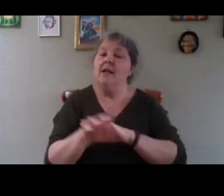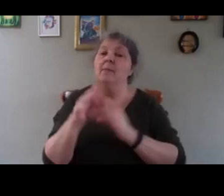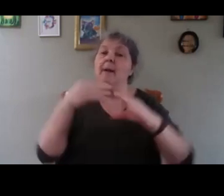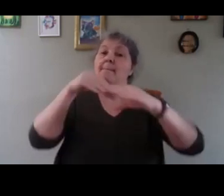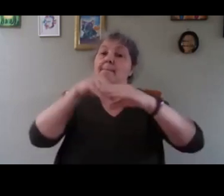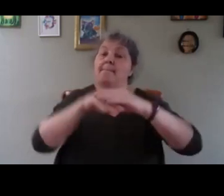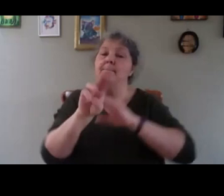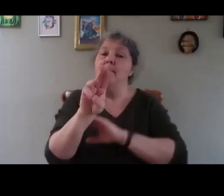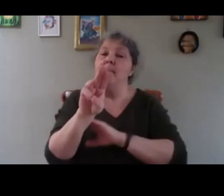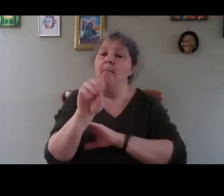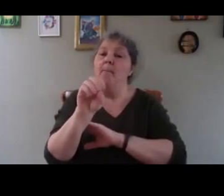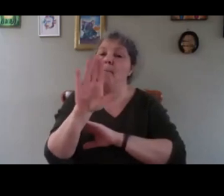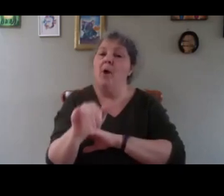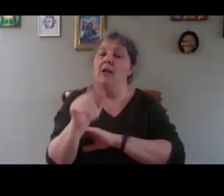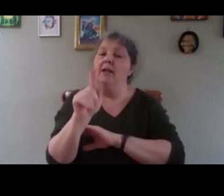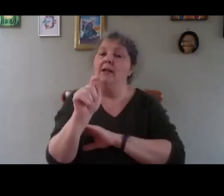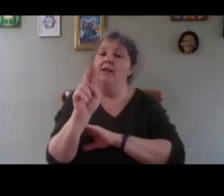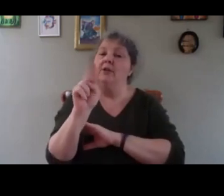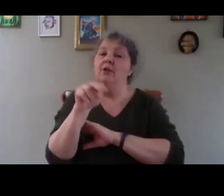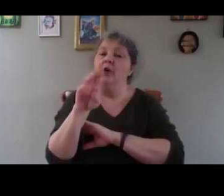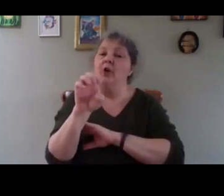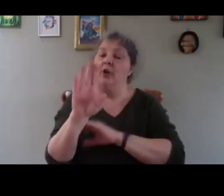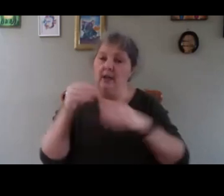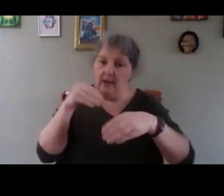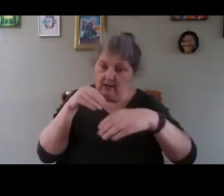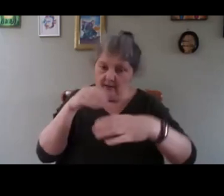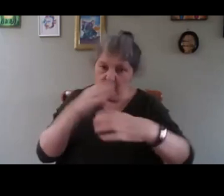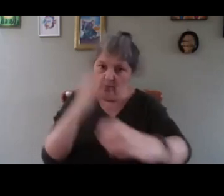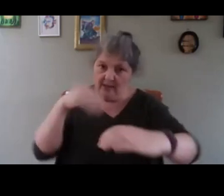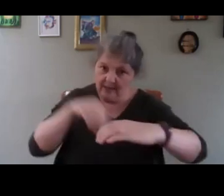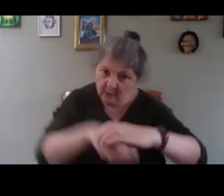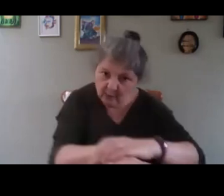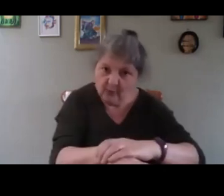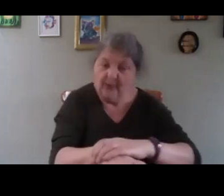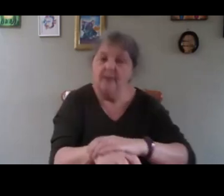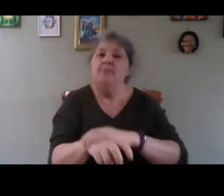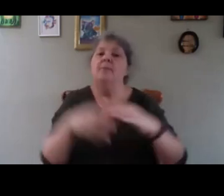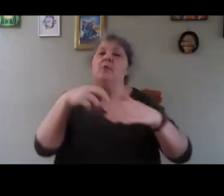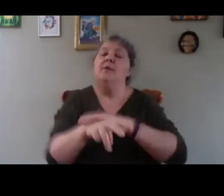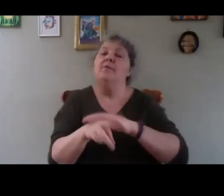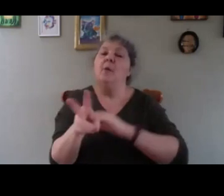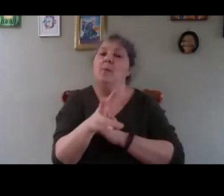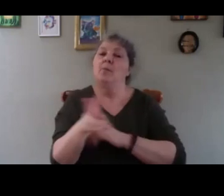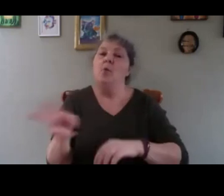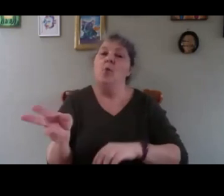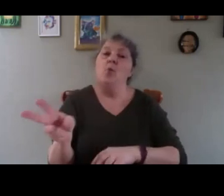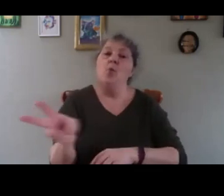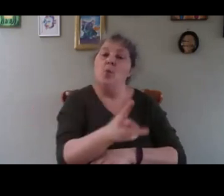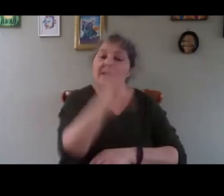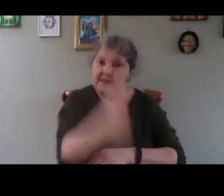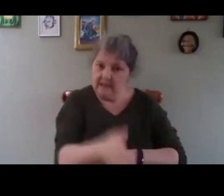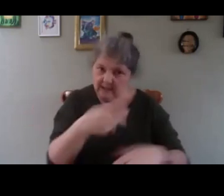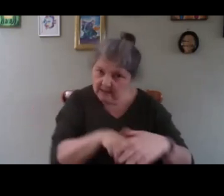explain the east, the west. I'm coming from the west side, so the sun is, that's the afternoon sun